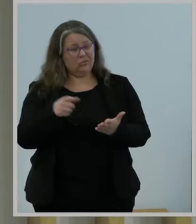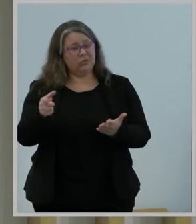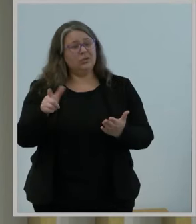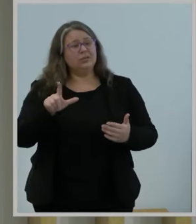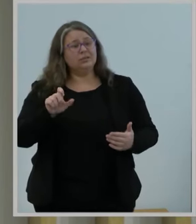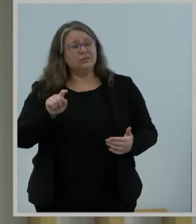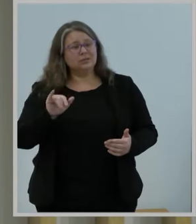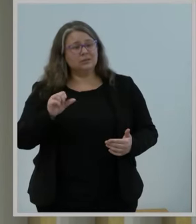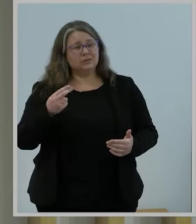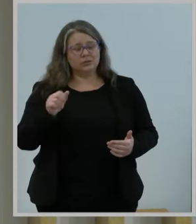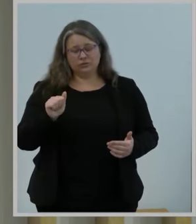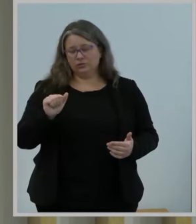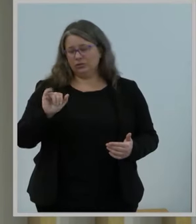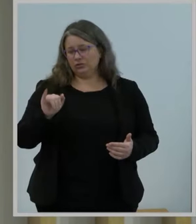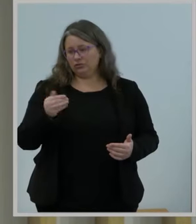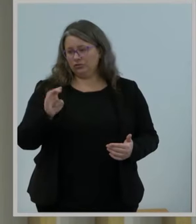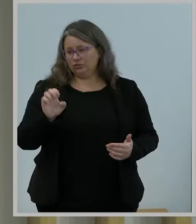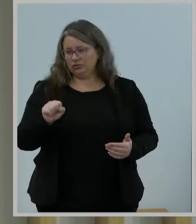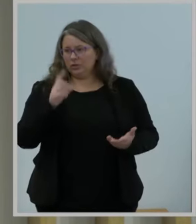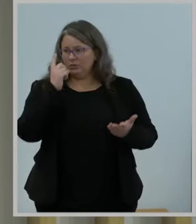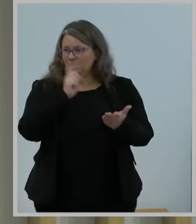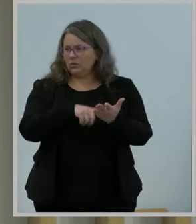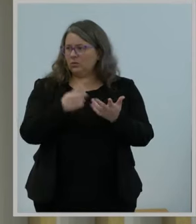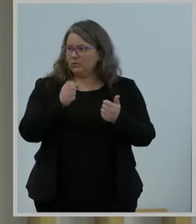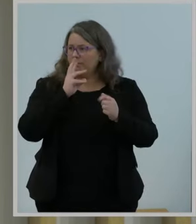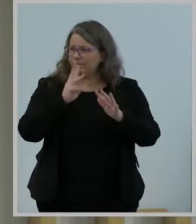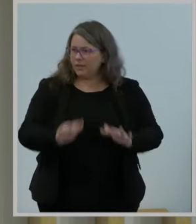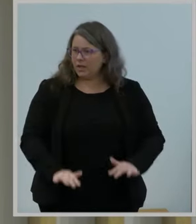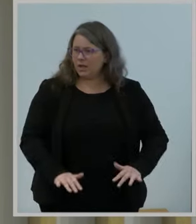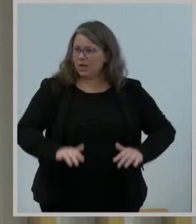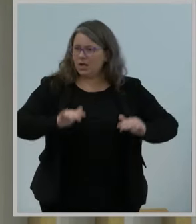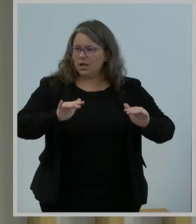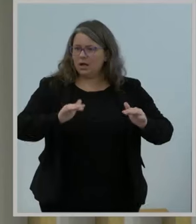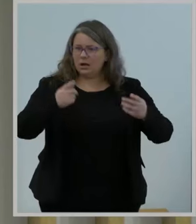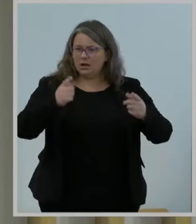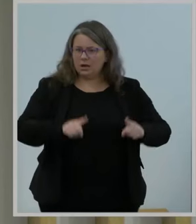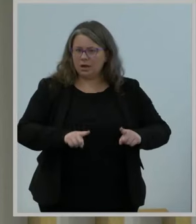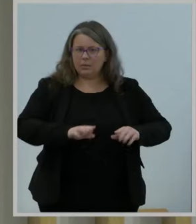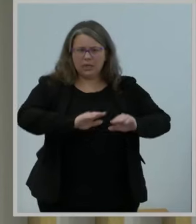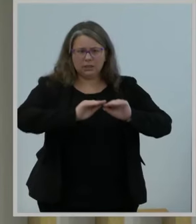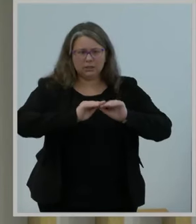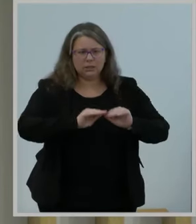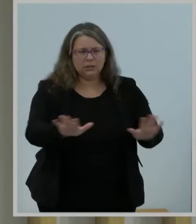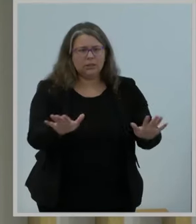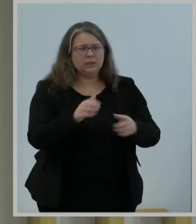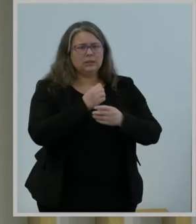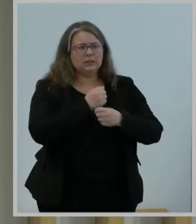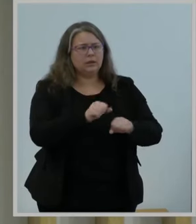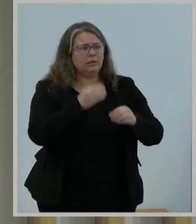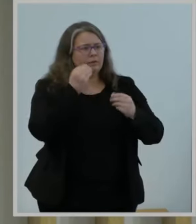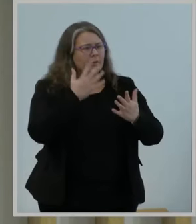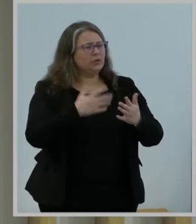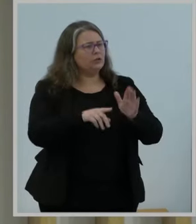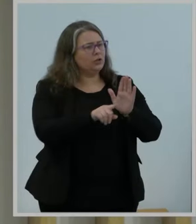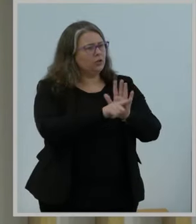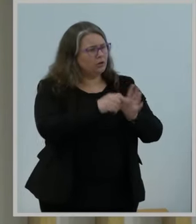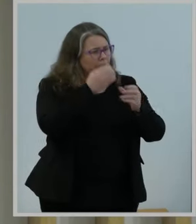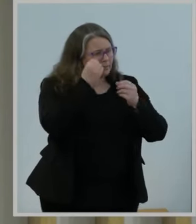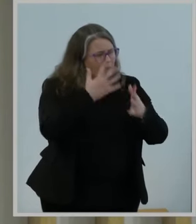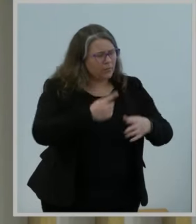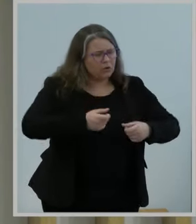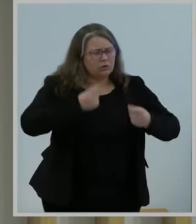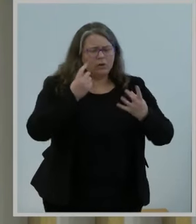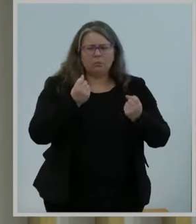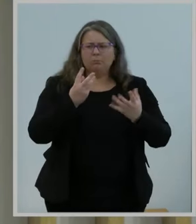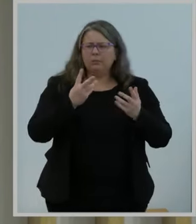residents, especially those speaking Asian languages, got the information they needed for their safety. She pressed us to recognize how